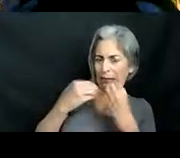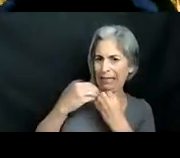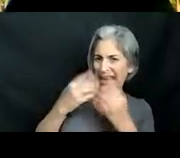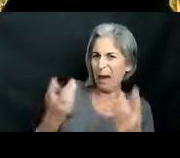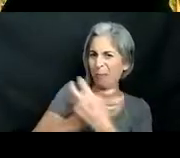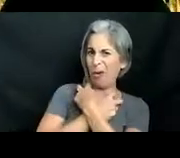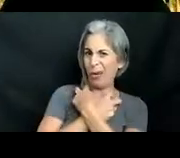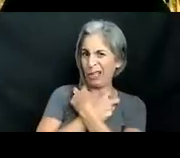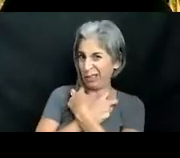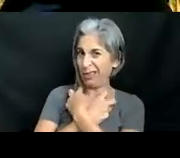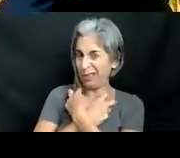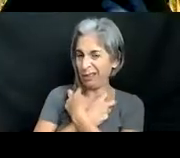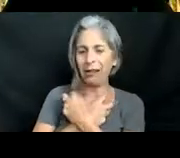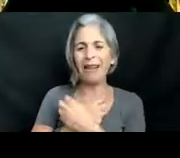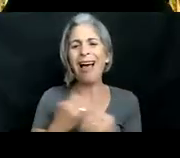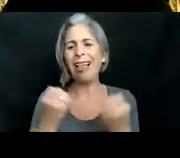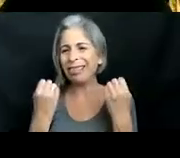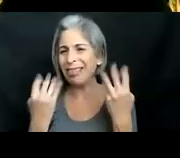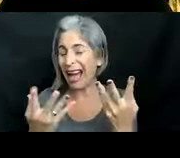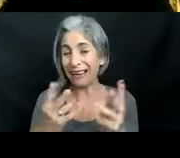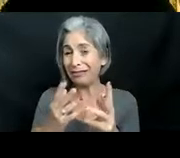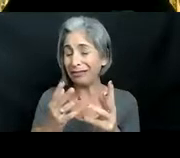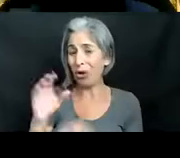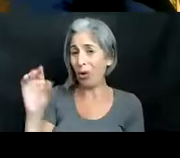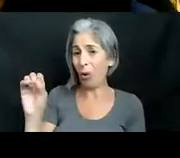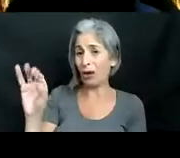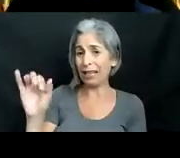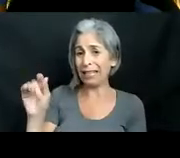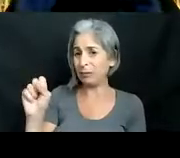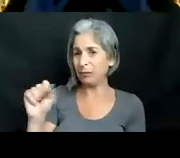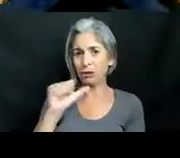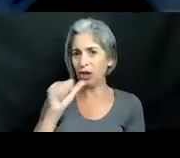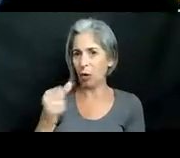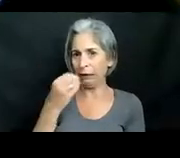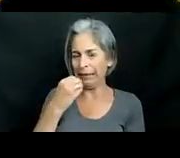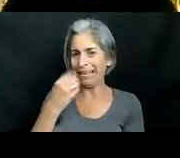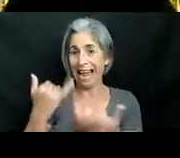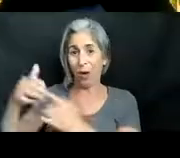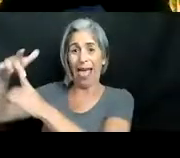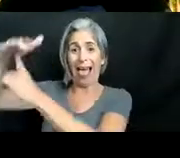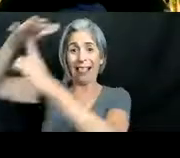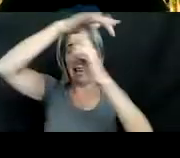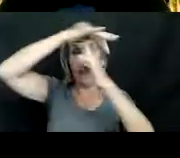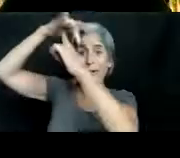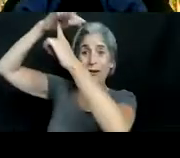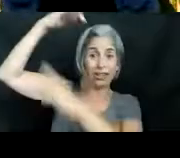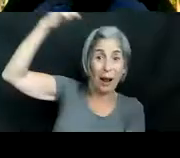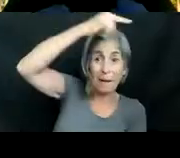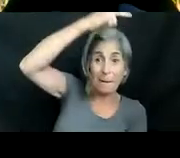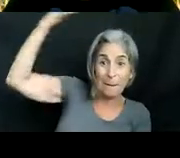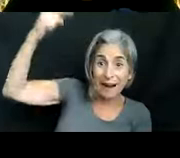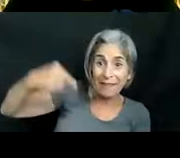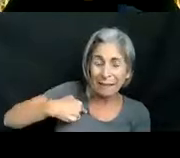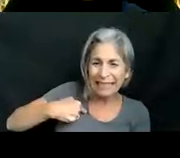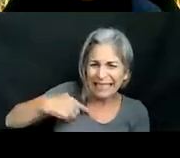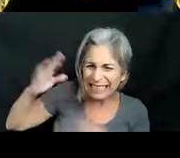there's not a lot of organisms that like to eat them um there is a helicopter going overhead i'll try to project um one of